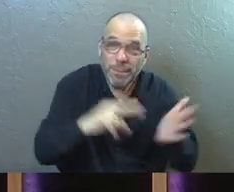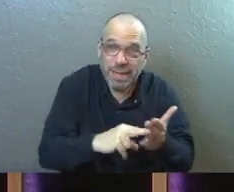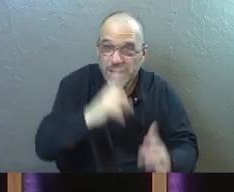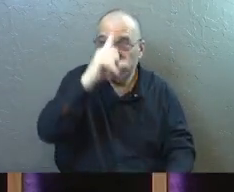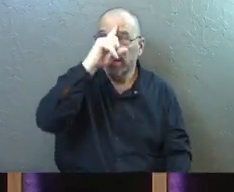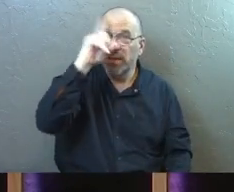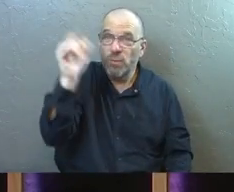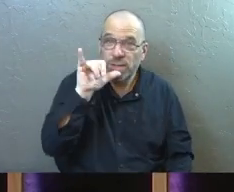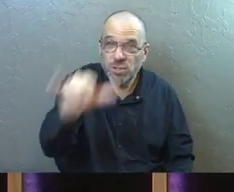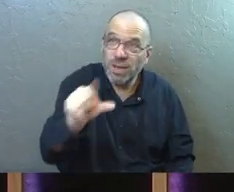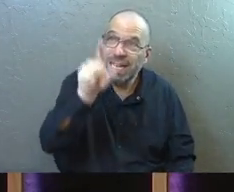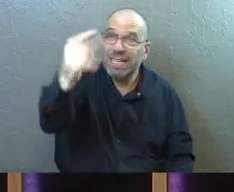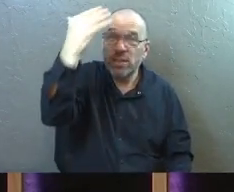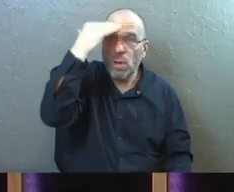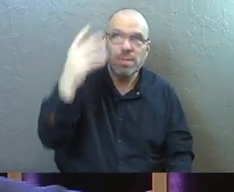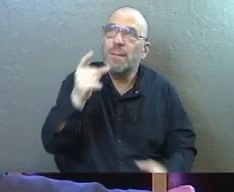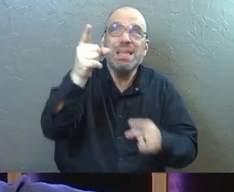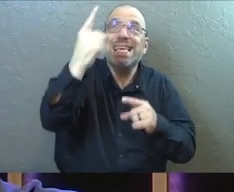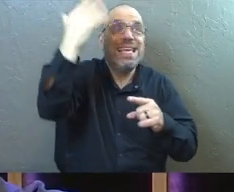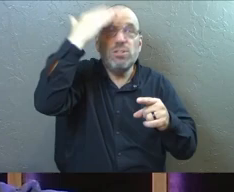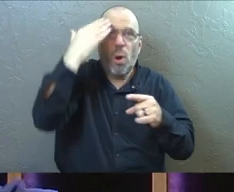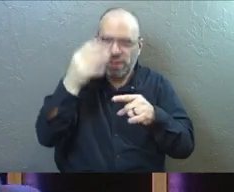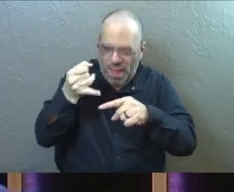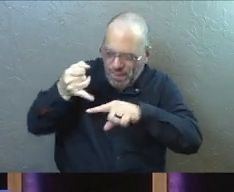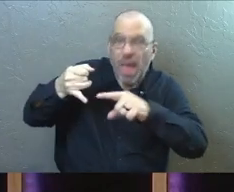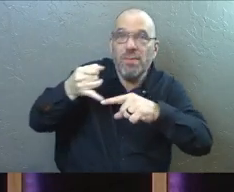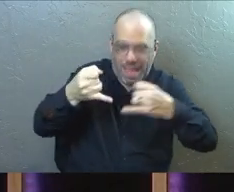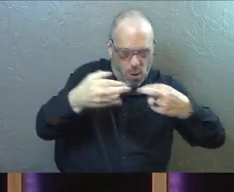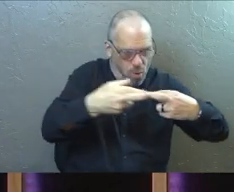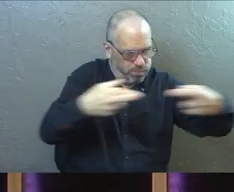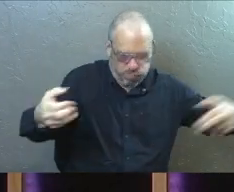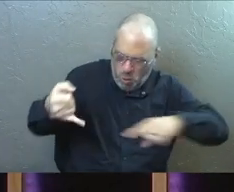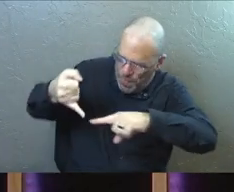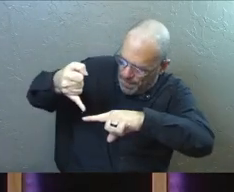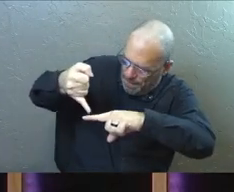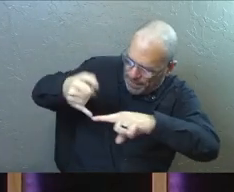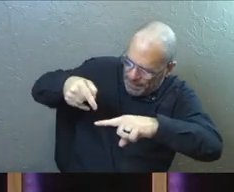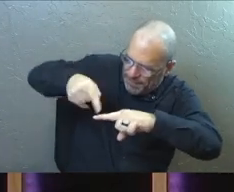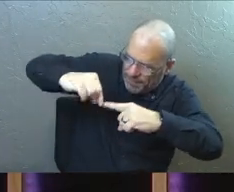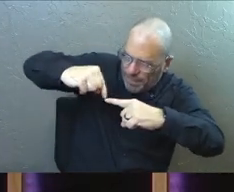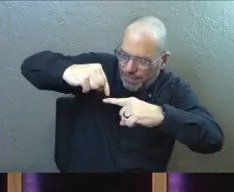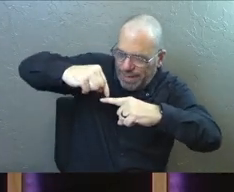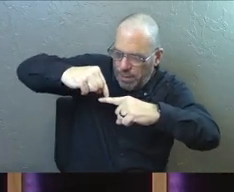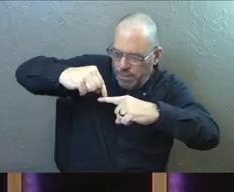And because he knows what it's about, he knows what a tiny little scratch this thing is.